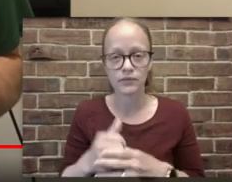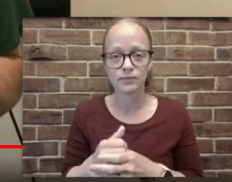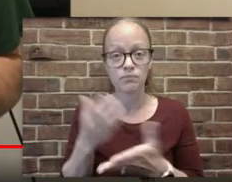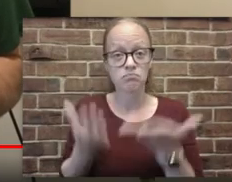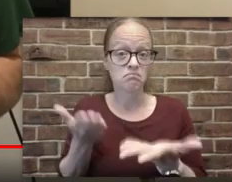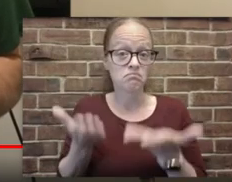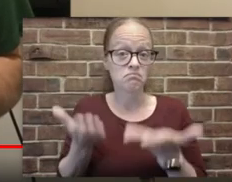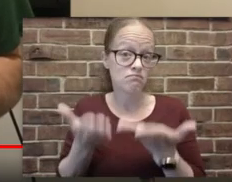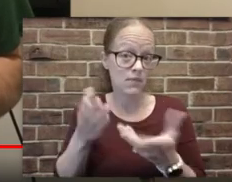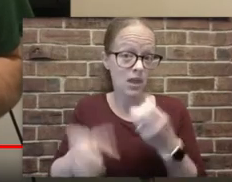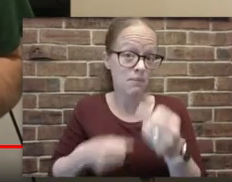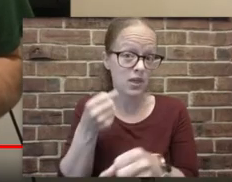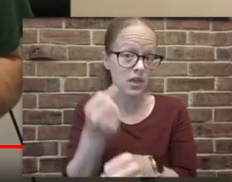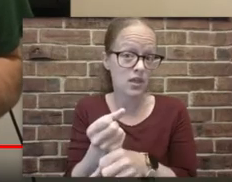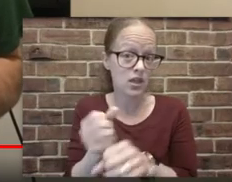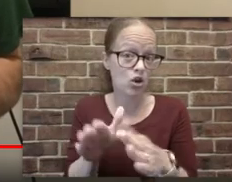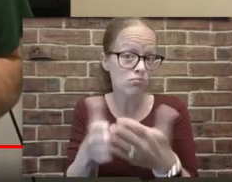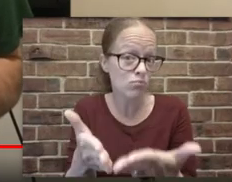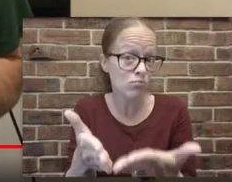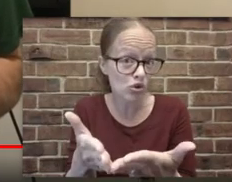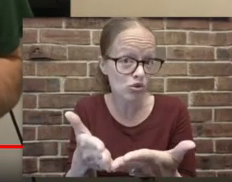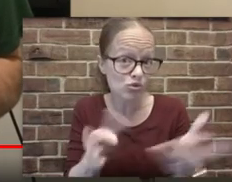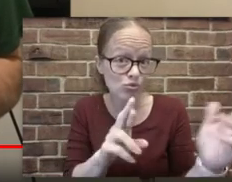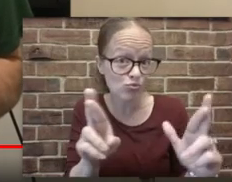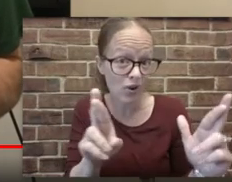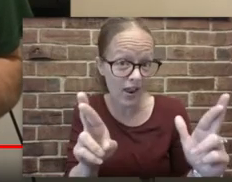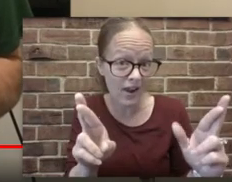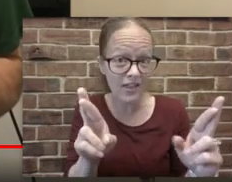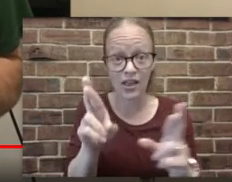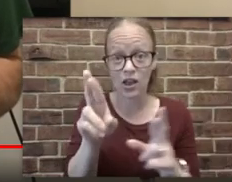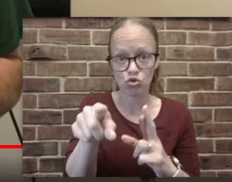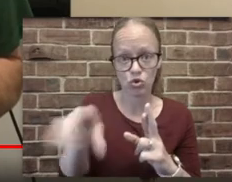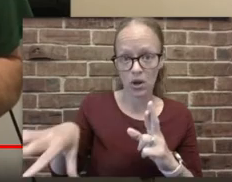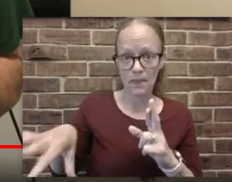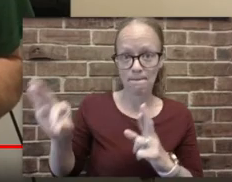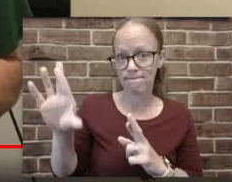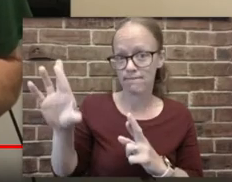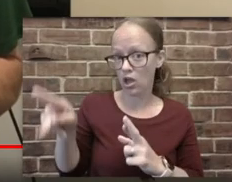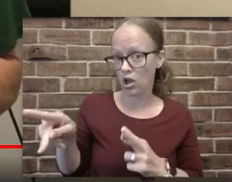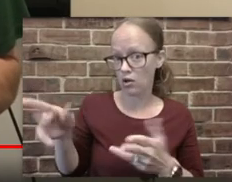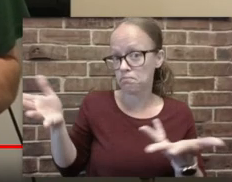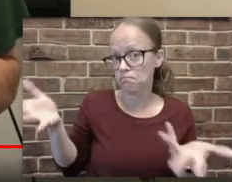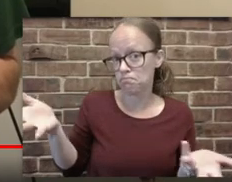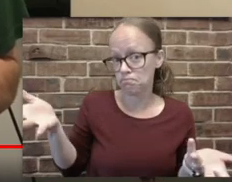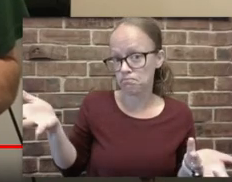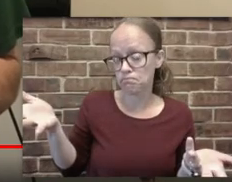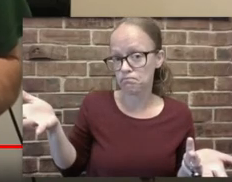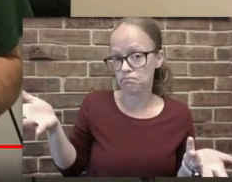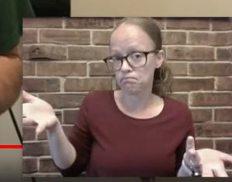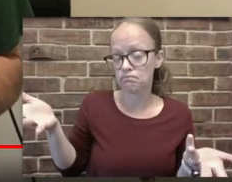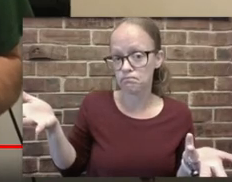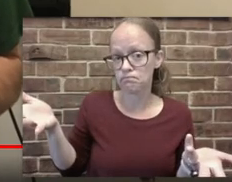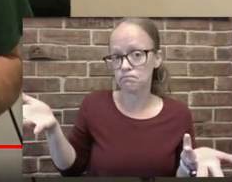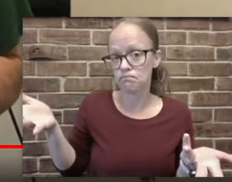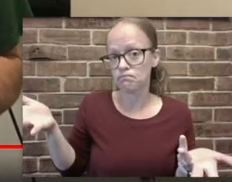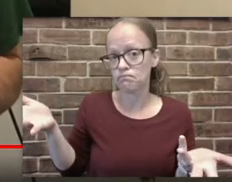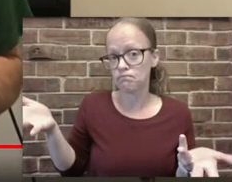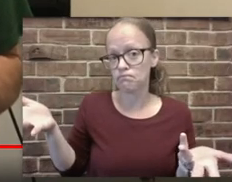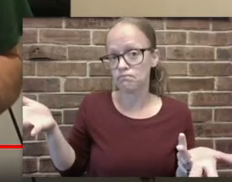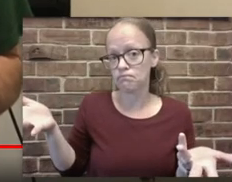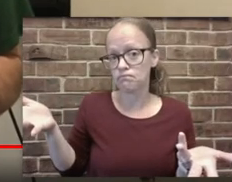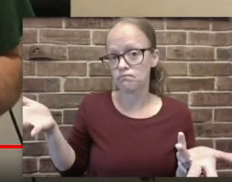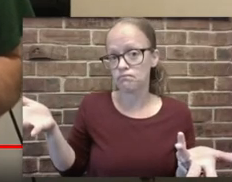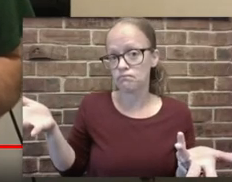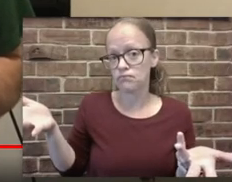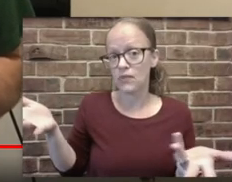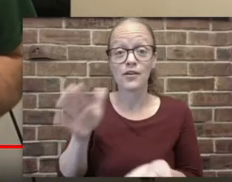that time, if we have them shipped in our hands, we will try to also have yearbooks be handed out as part of that process. We